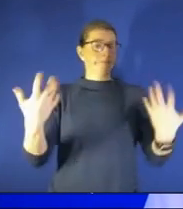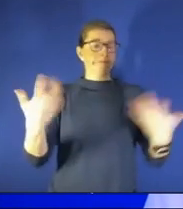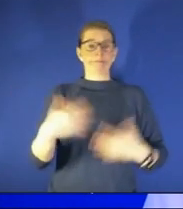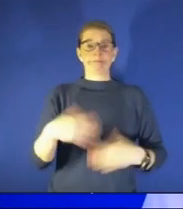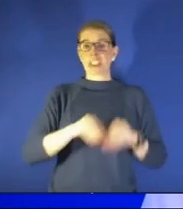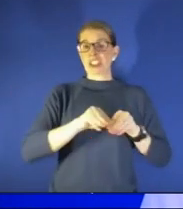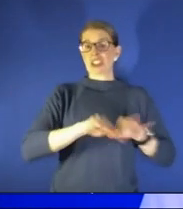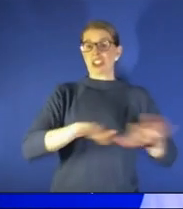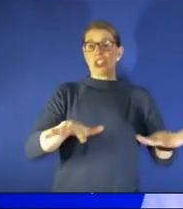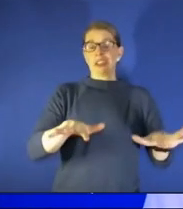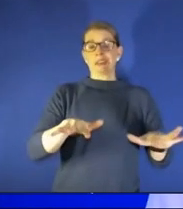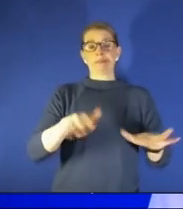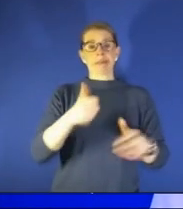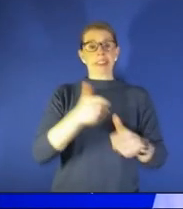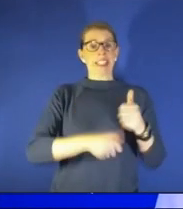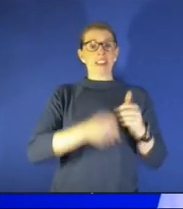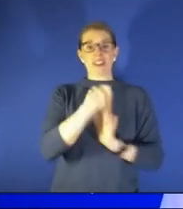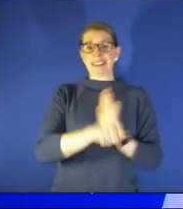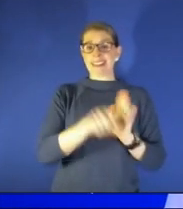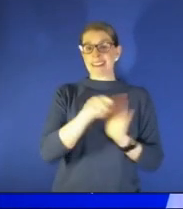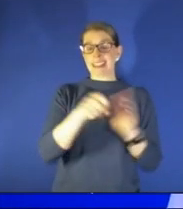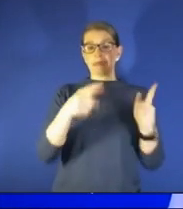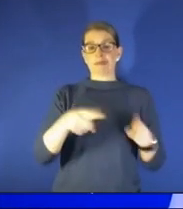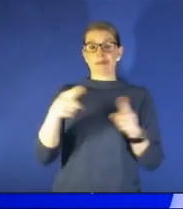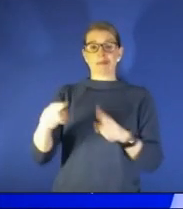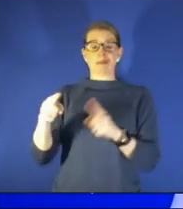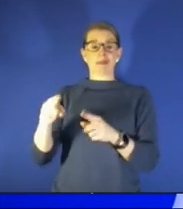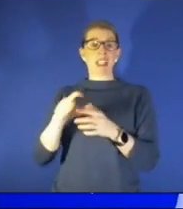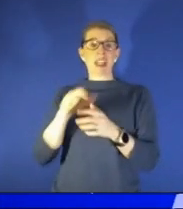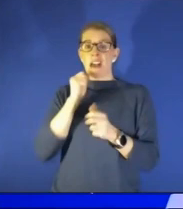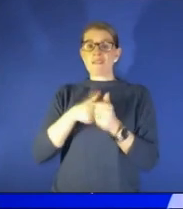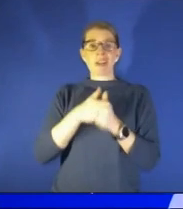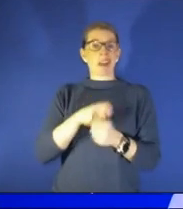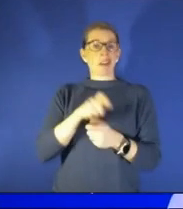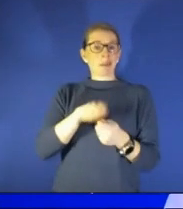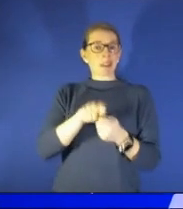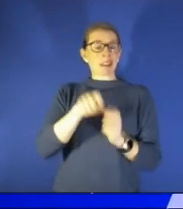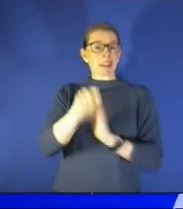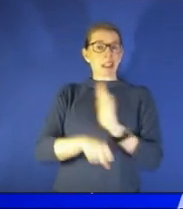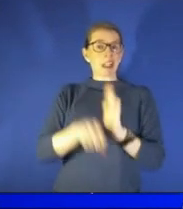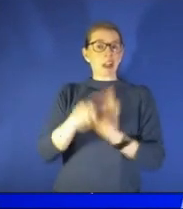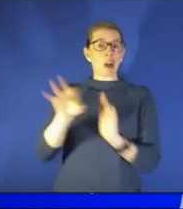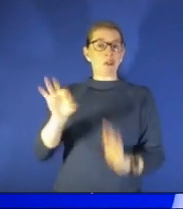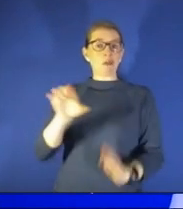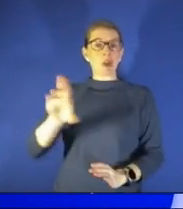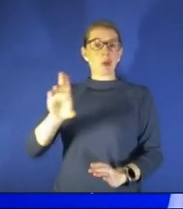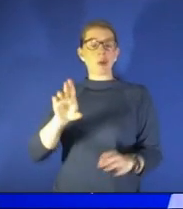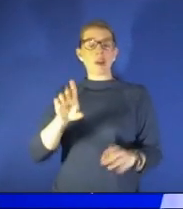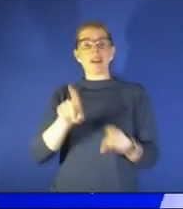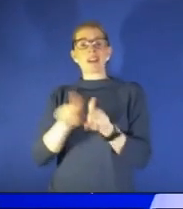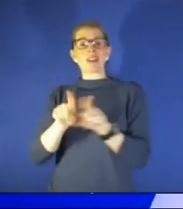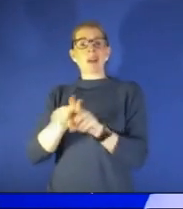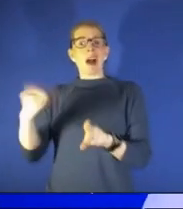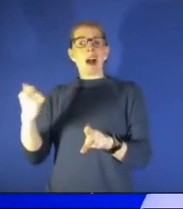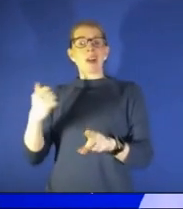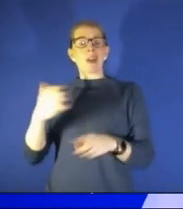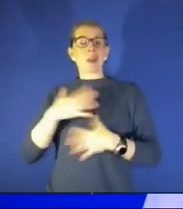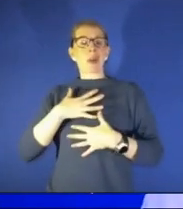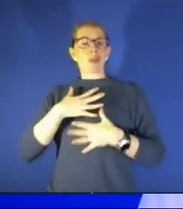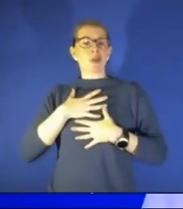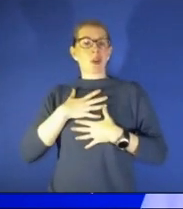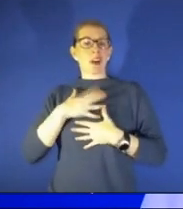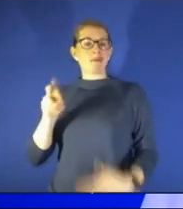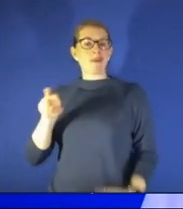season not really a seasonality like we have seen with influenza and other respiratory viruses we may get to that eventually